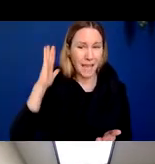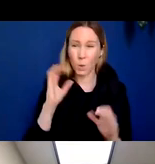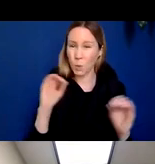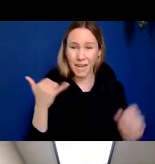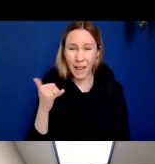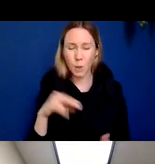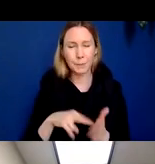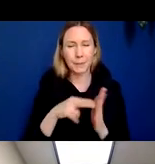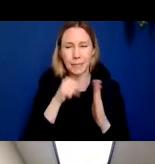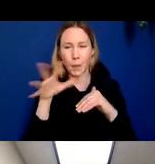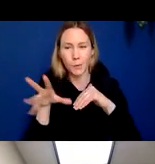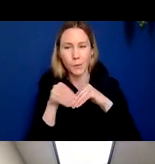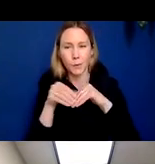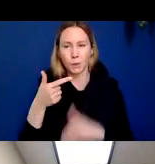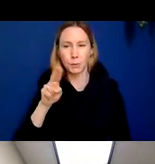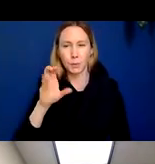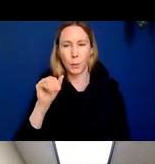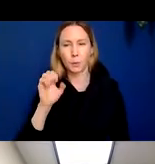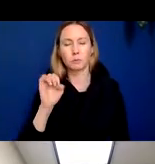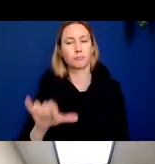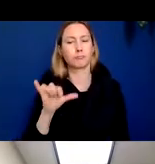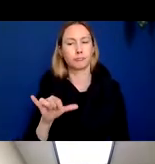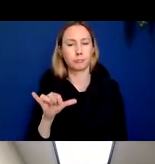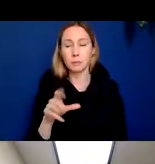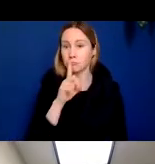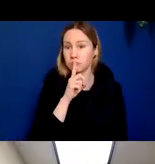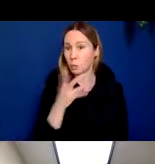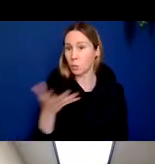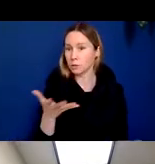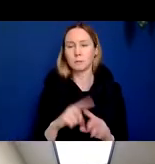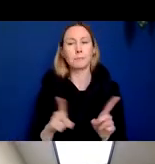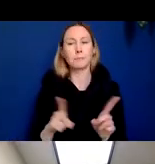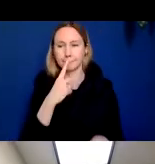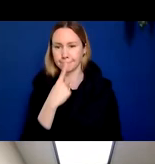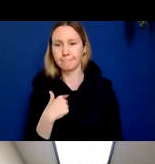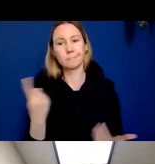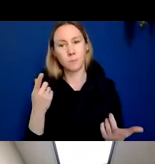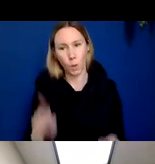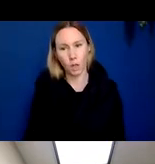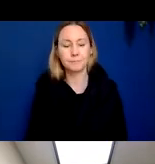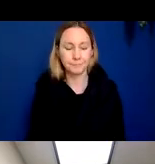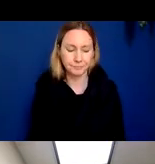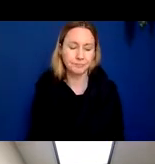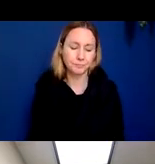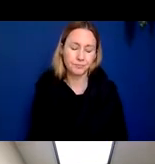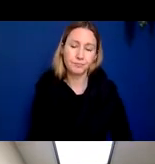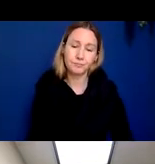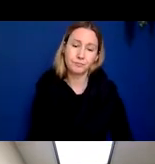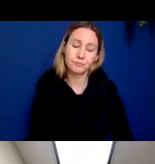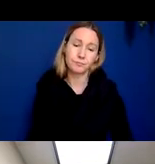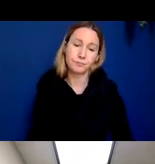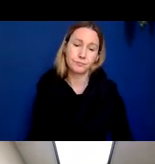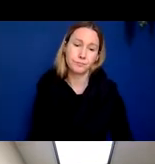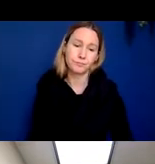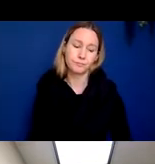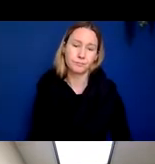that there's something going on in the back of the brain. It doesn't tell me what, it just tells me that there's something going on. And then to know, to try to